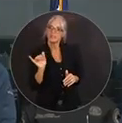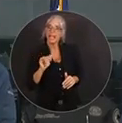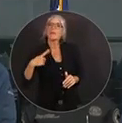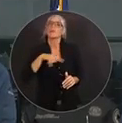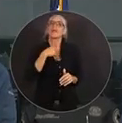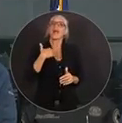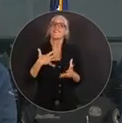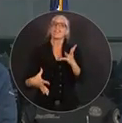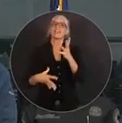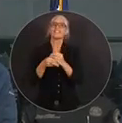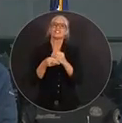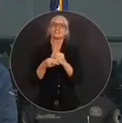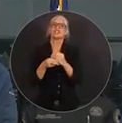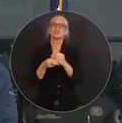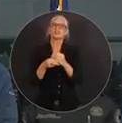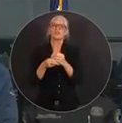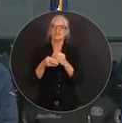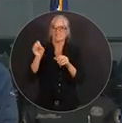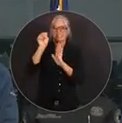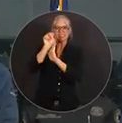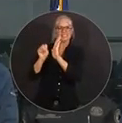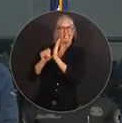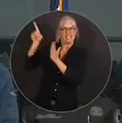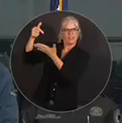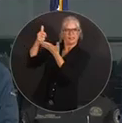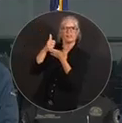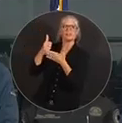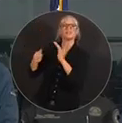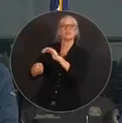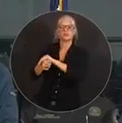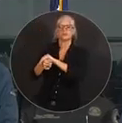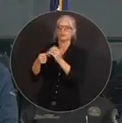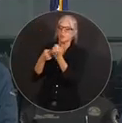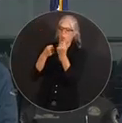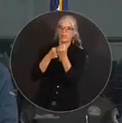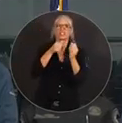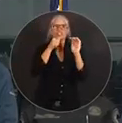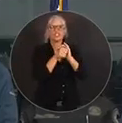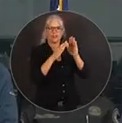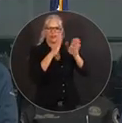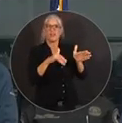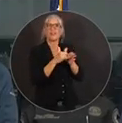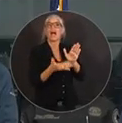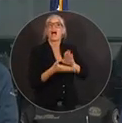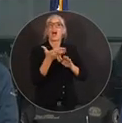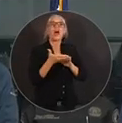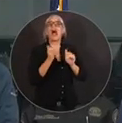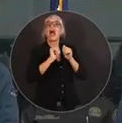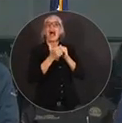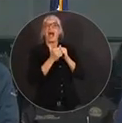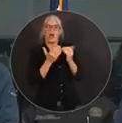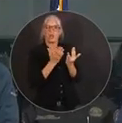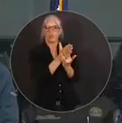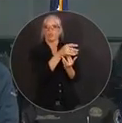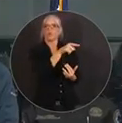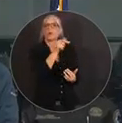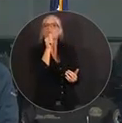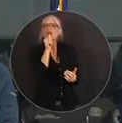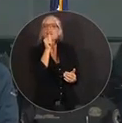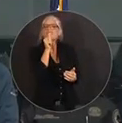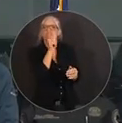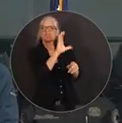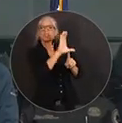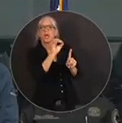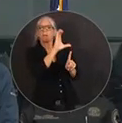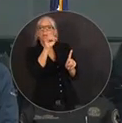state-supported shelters that we are going to operate in partnership with the private sector to support